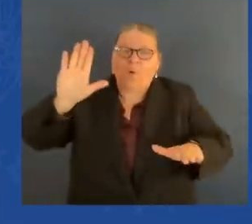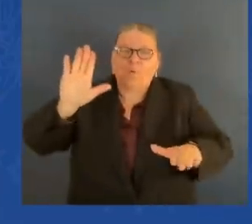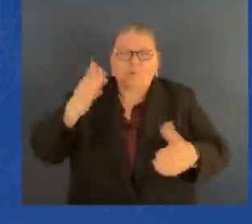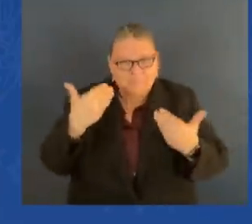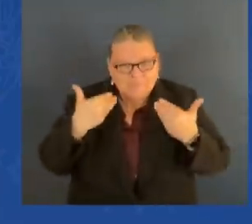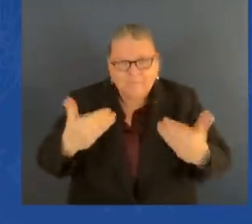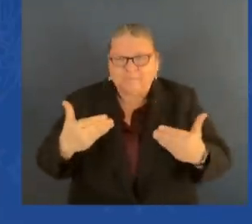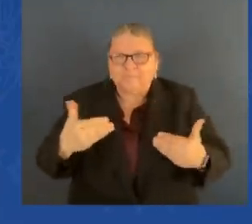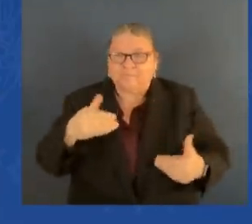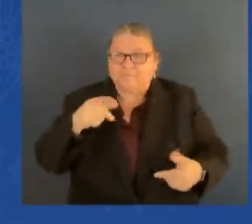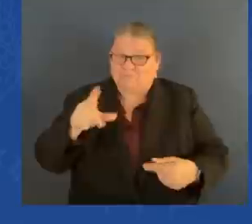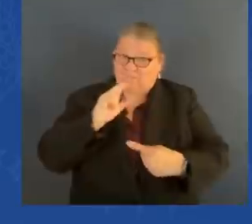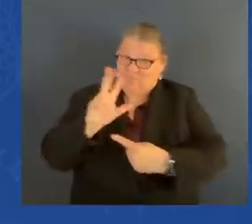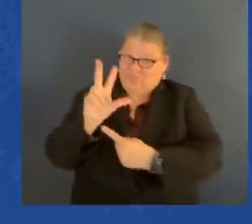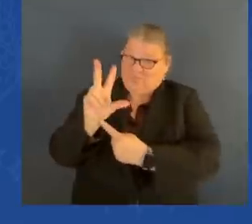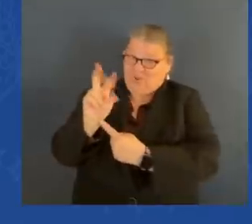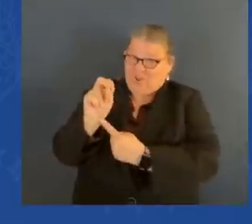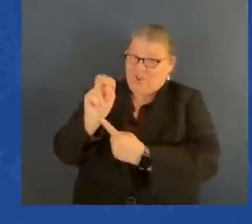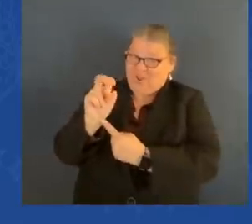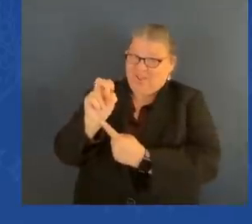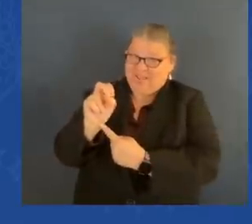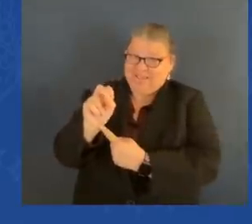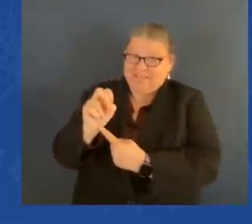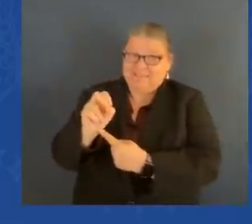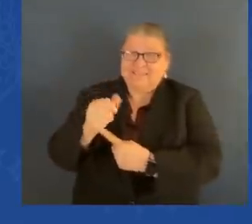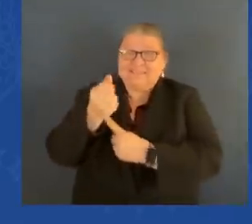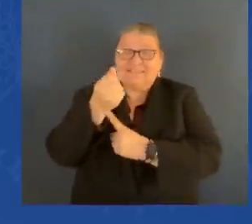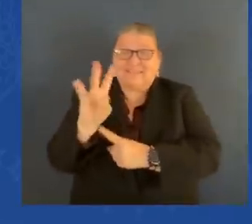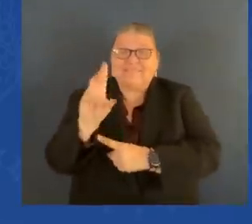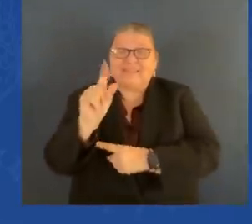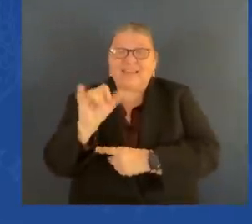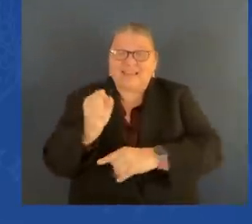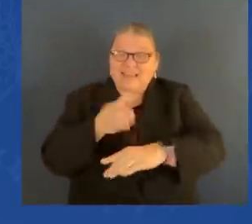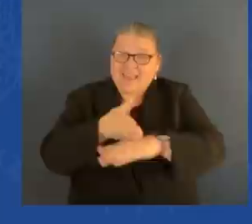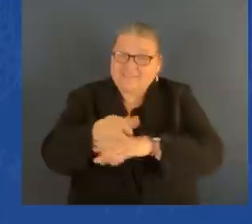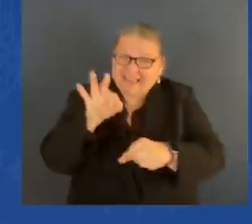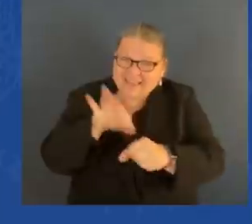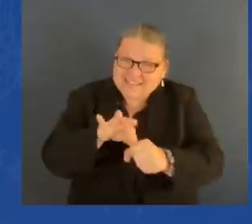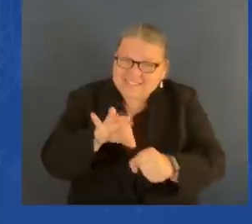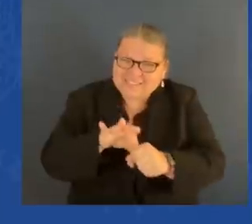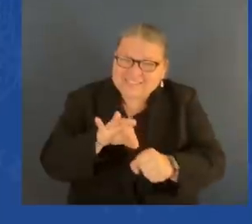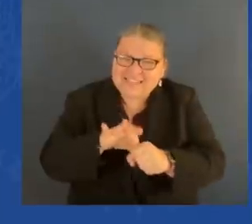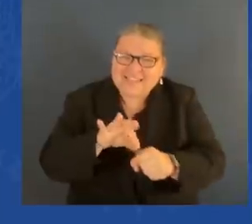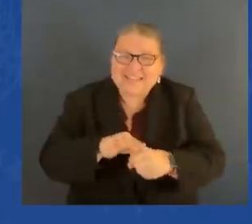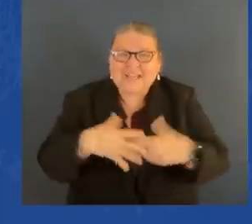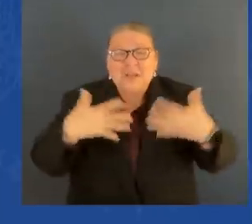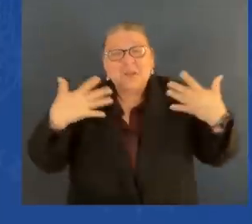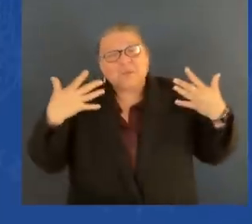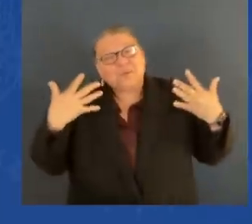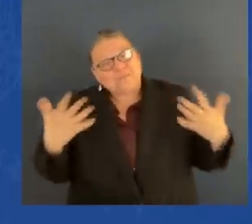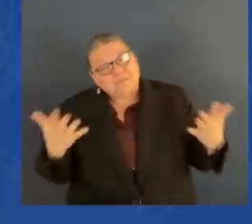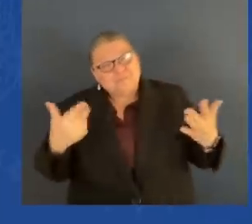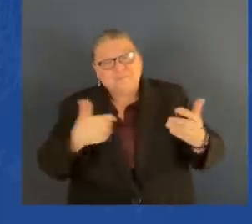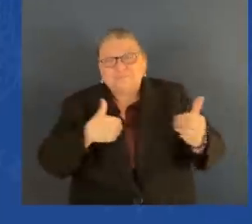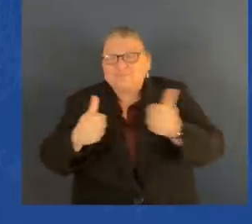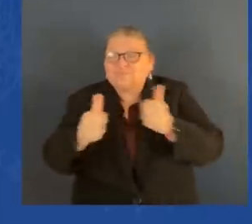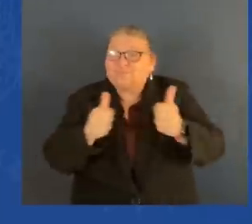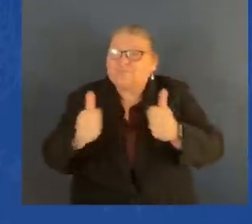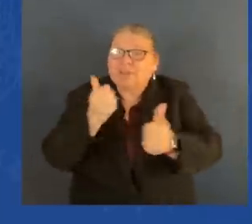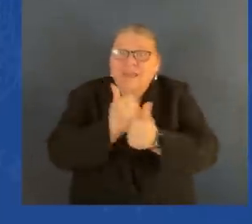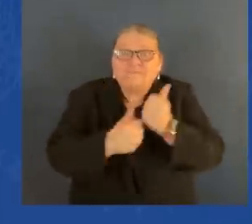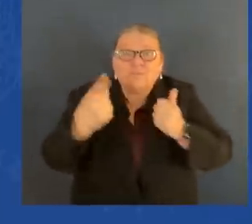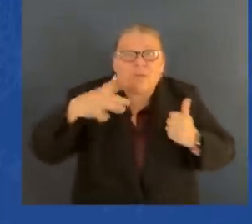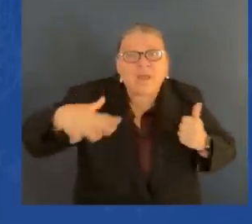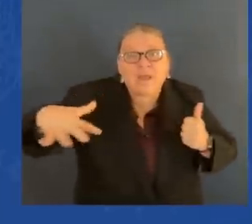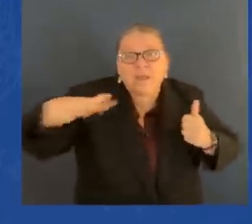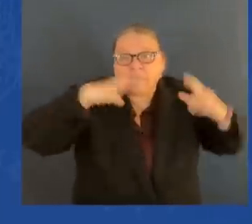Well, I ran, and to the shock and surprise of everybody, I won by a staggering